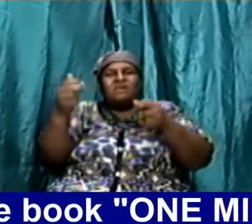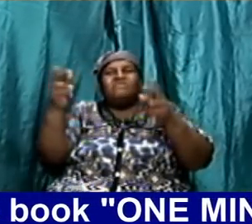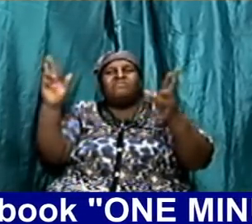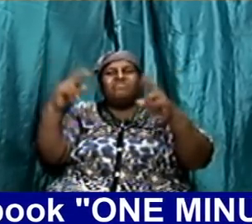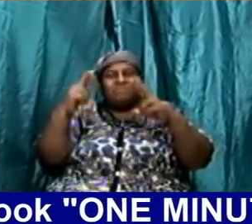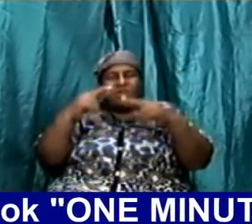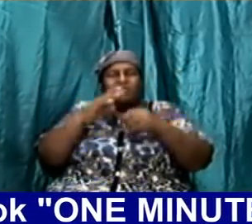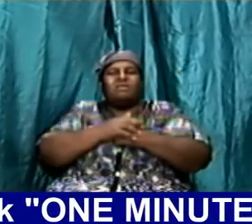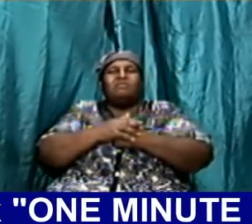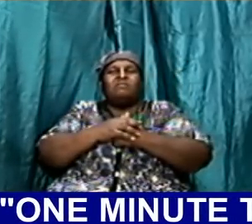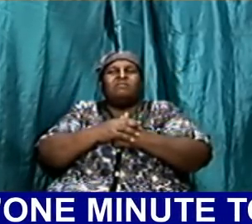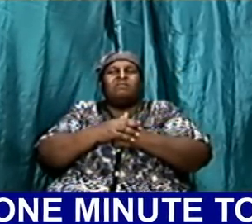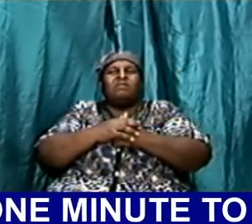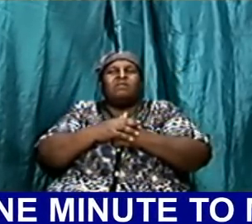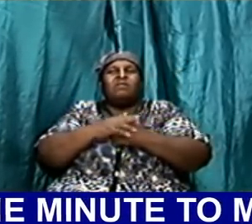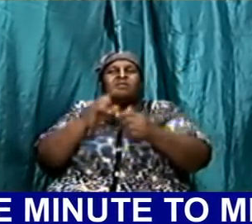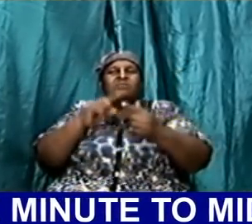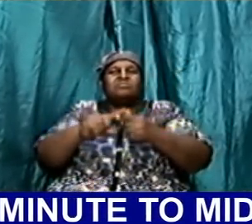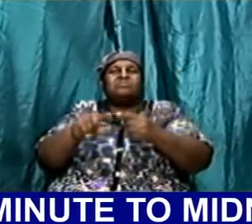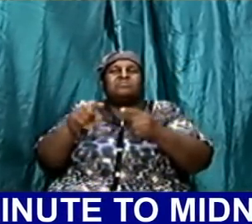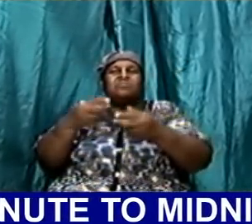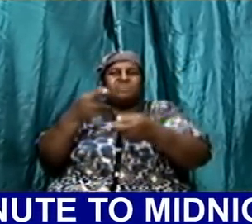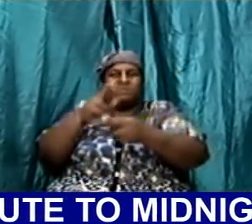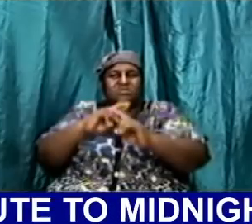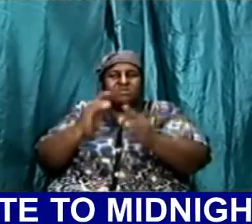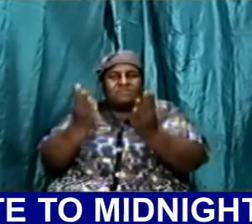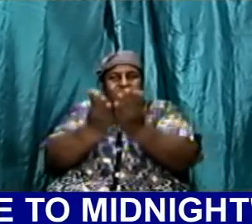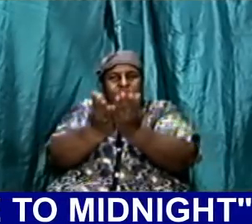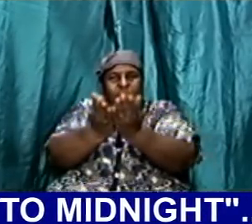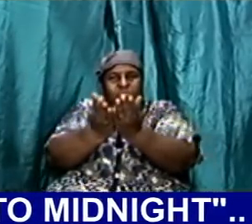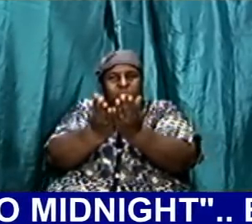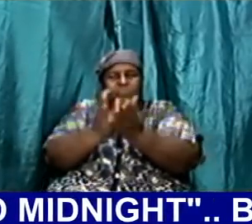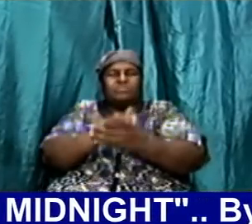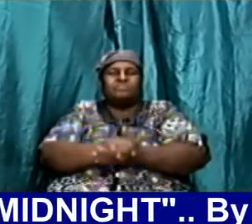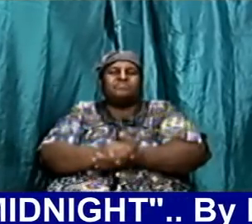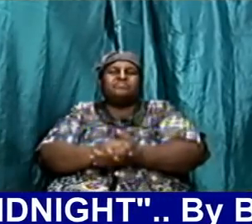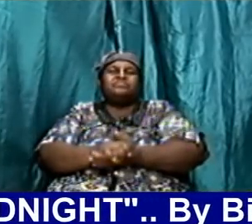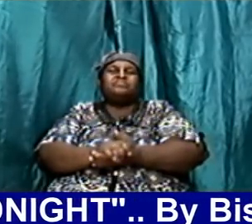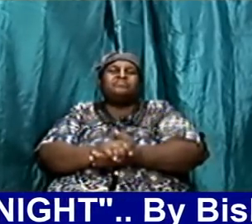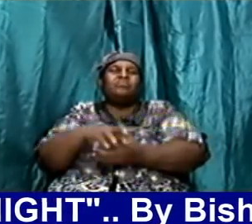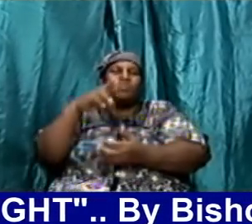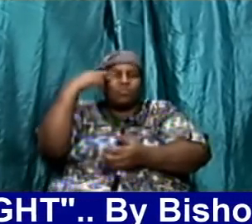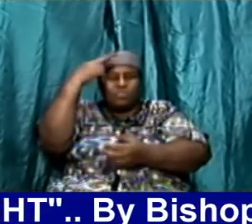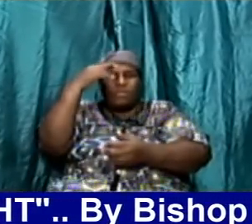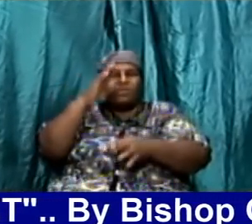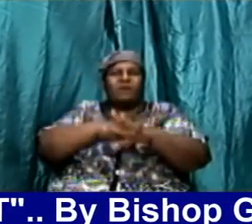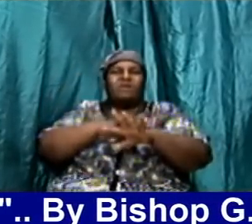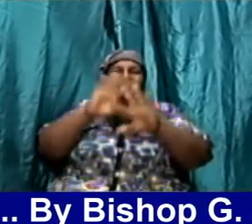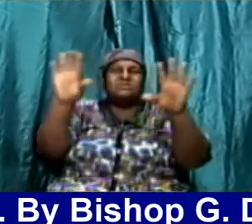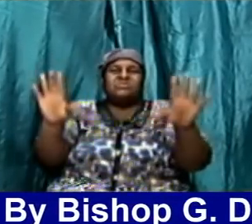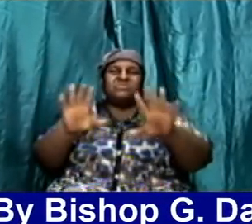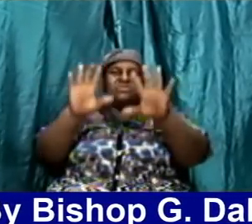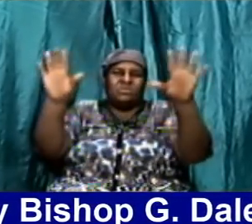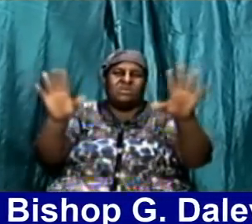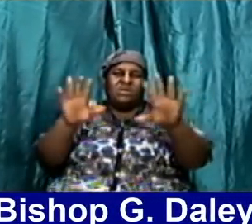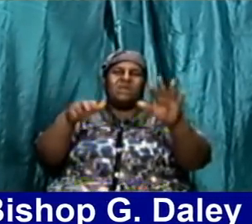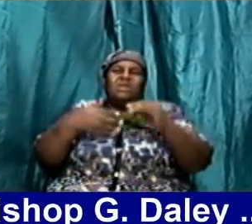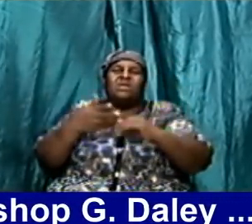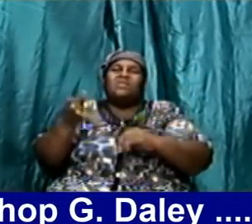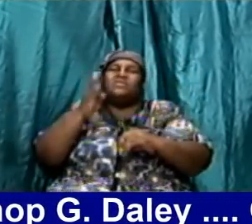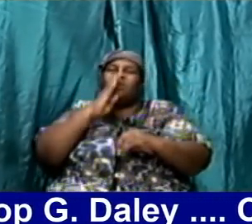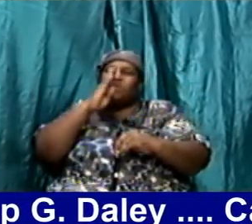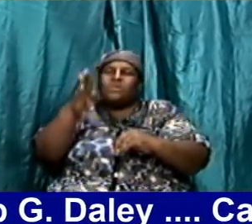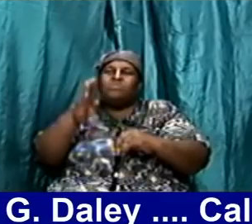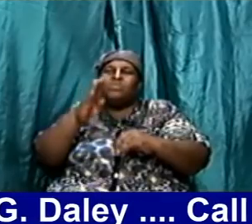ready to get a copy amen also to remind us that on Sunday there is going to be